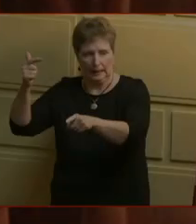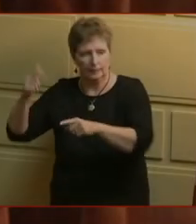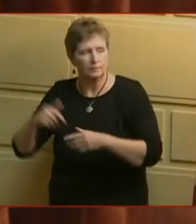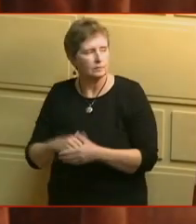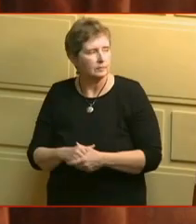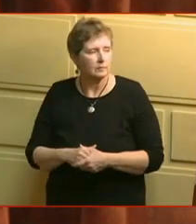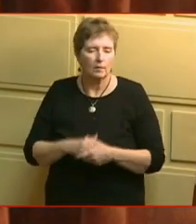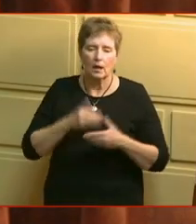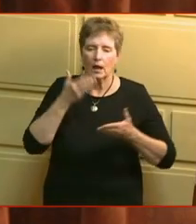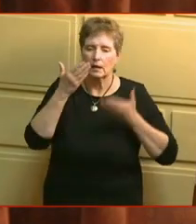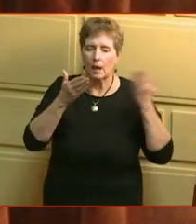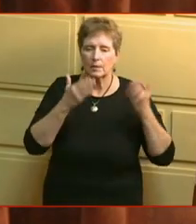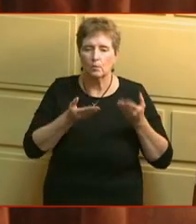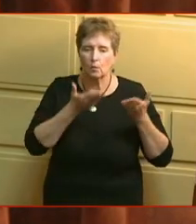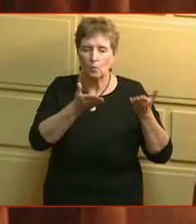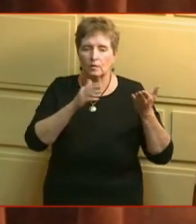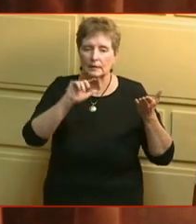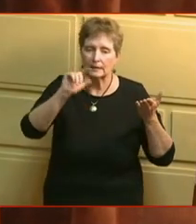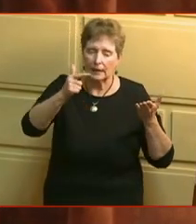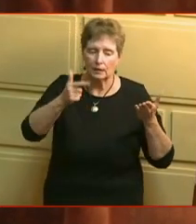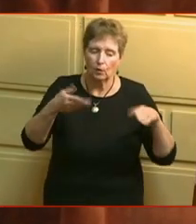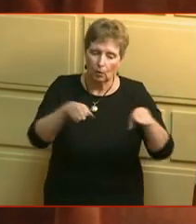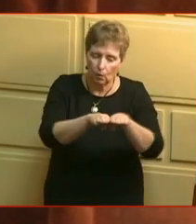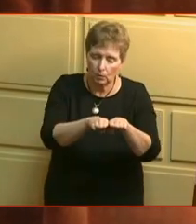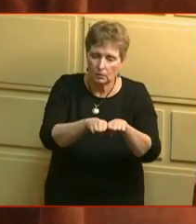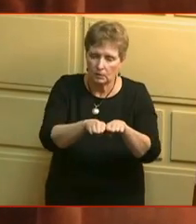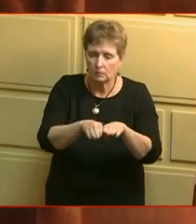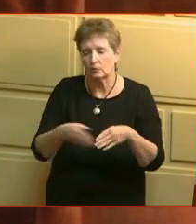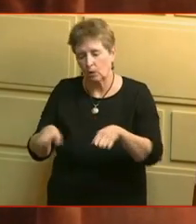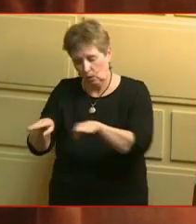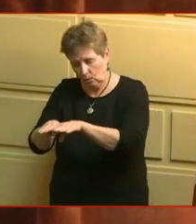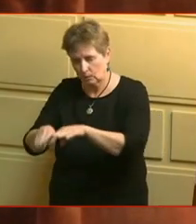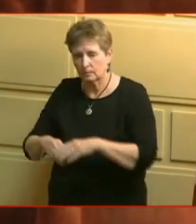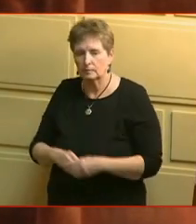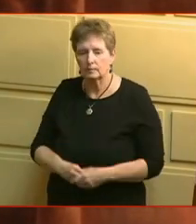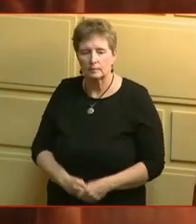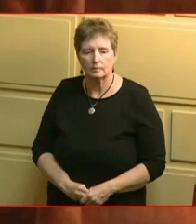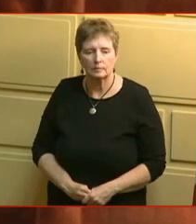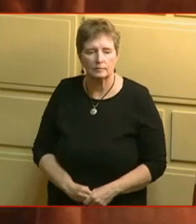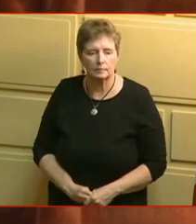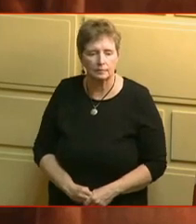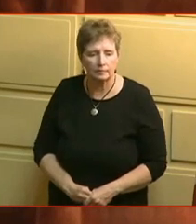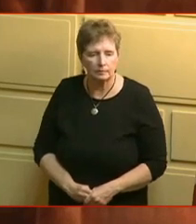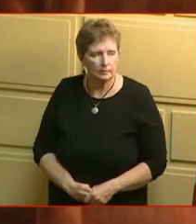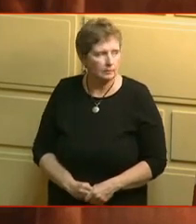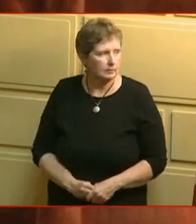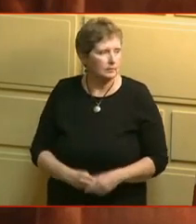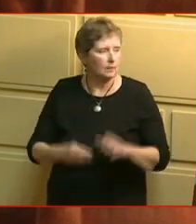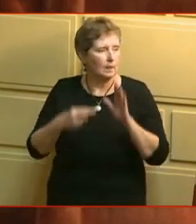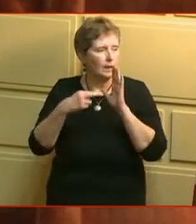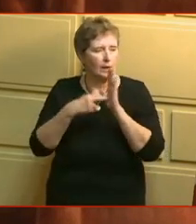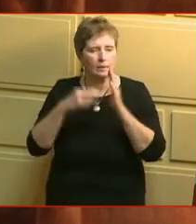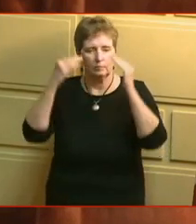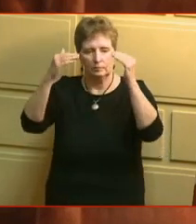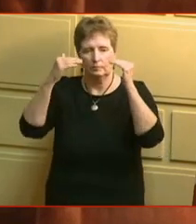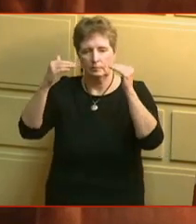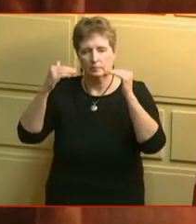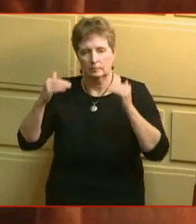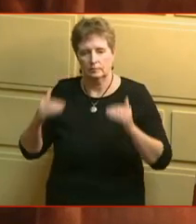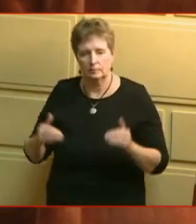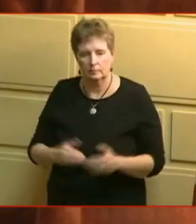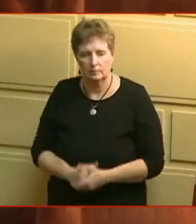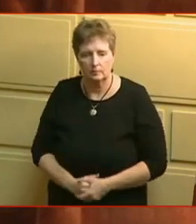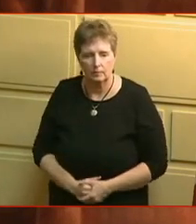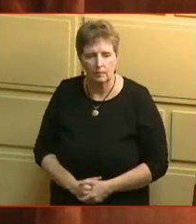The nomination has been moved in second, so the nomination is closed. Clerk, please call the roll. Representative Abney. Mattiello.